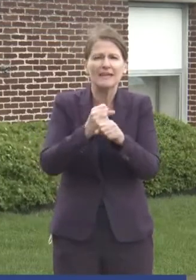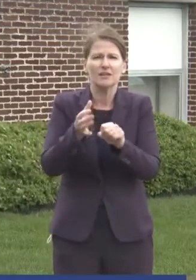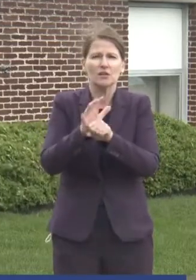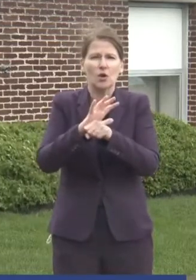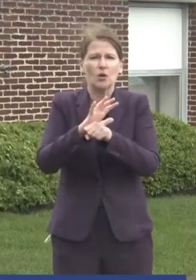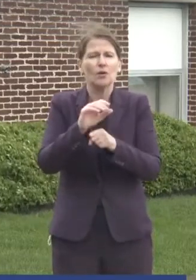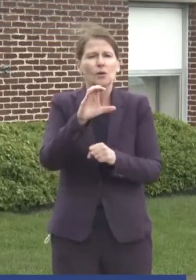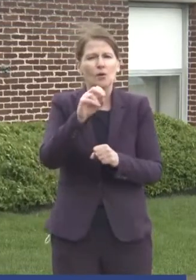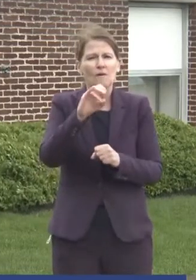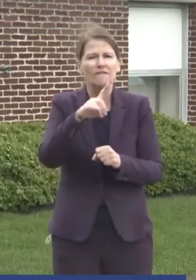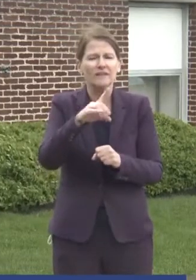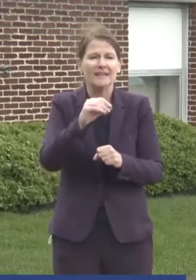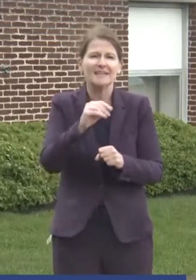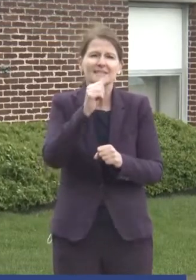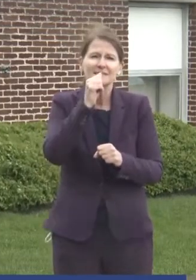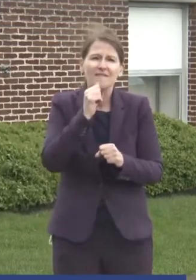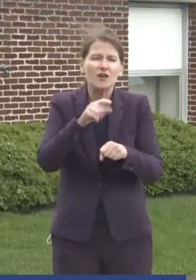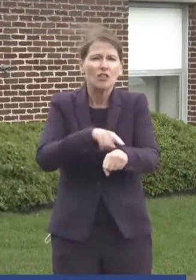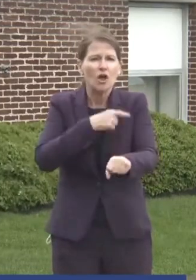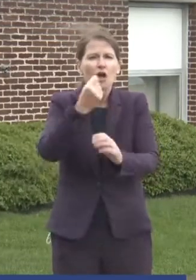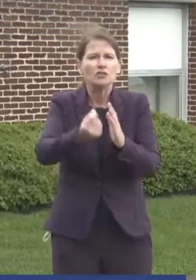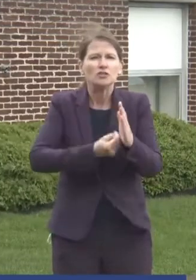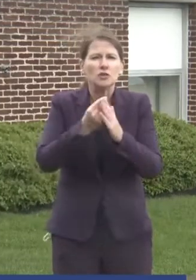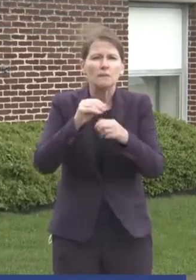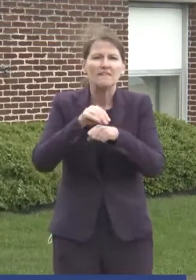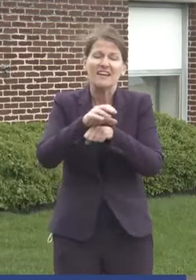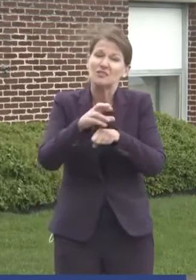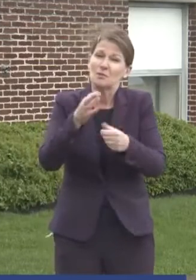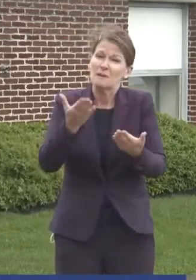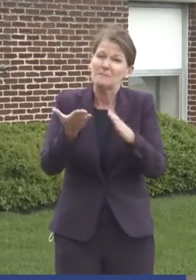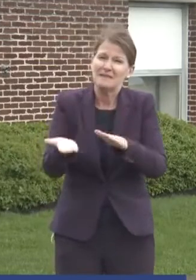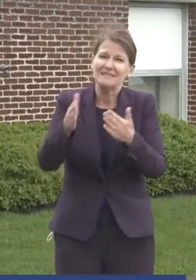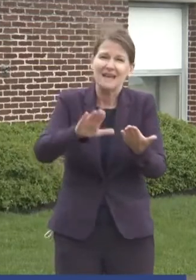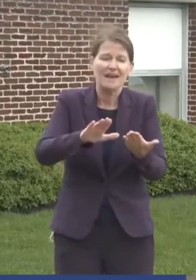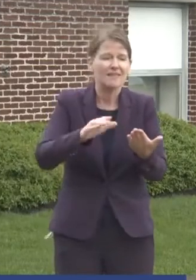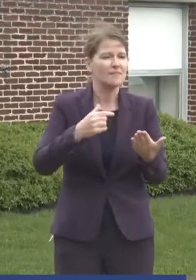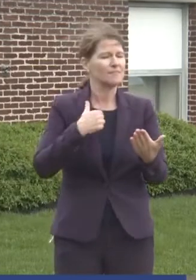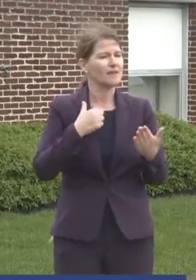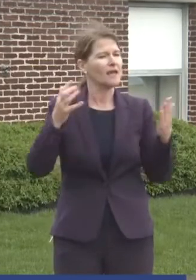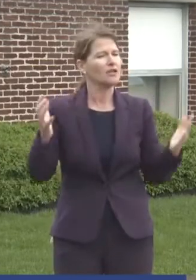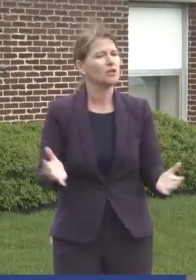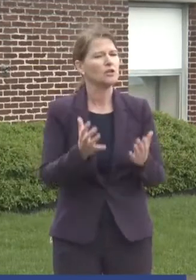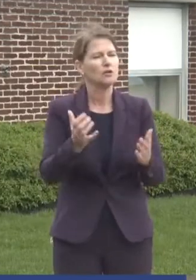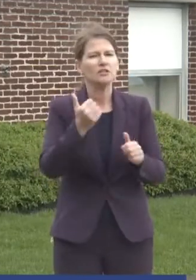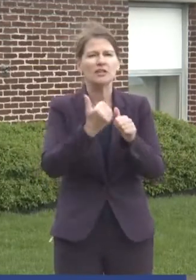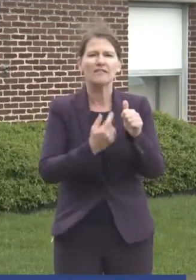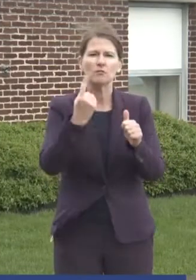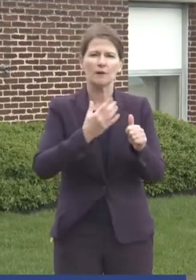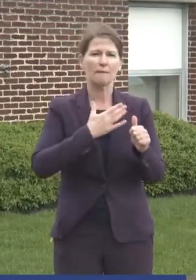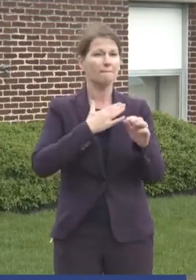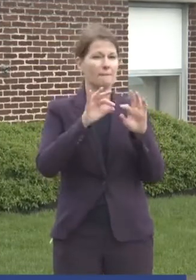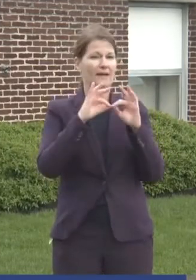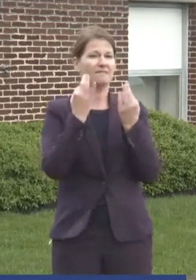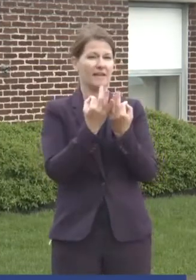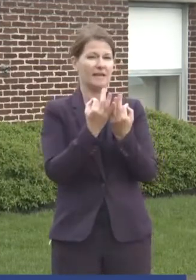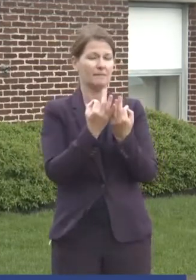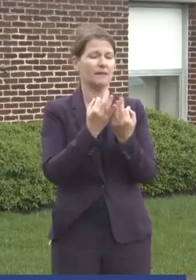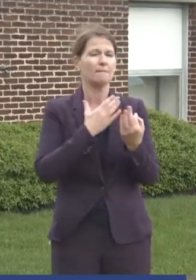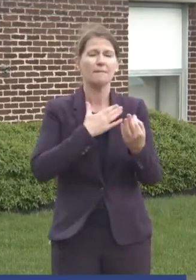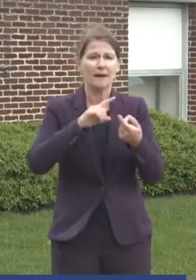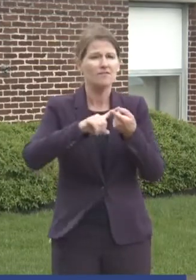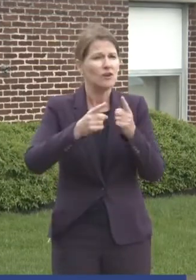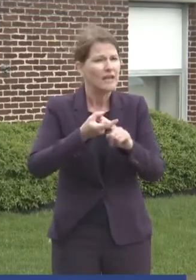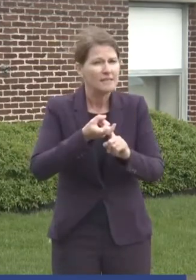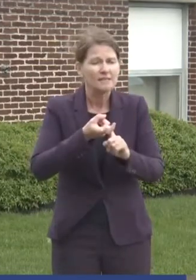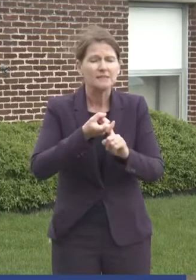effects or even death. I urge everyone, my family, my friends,